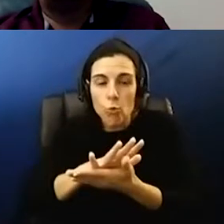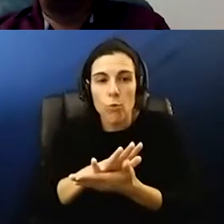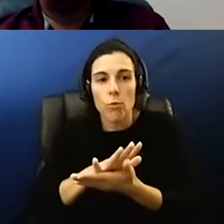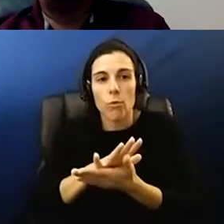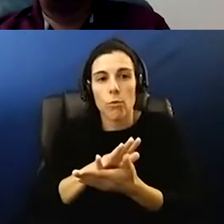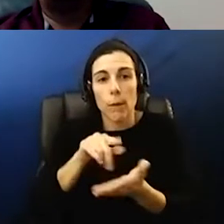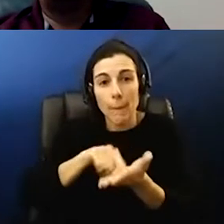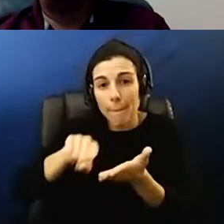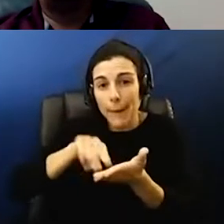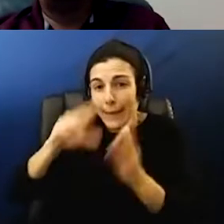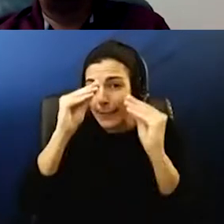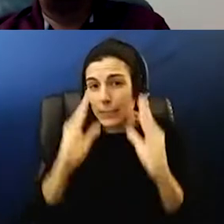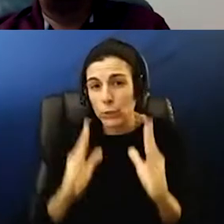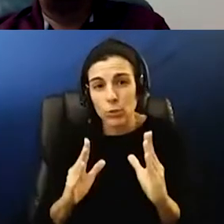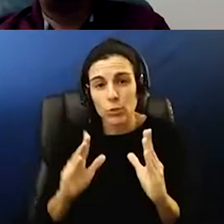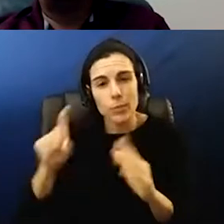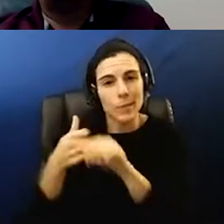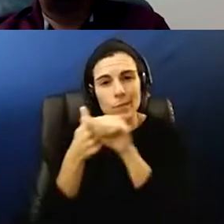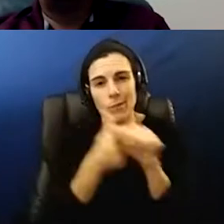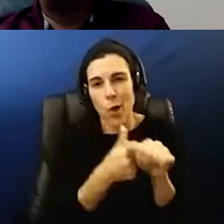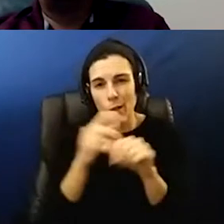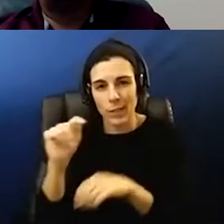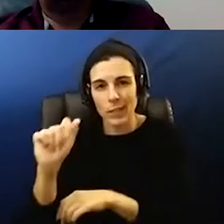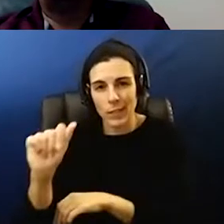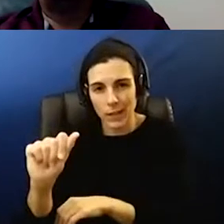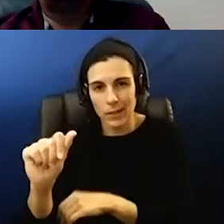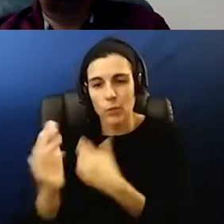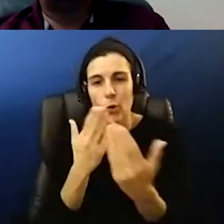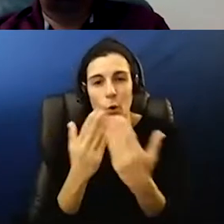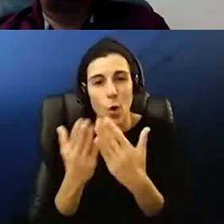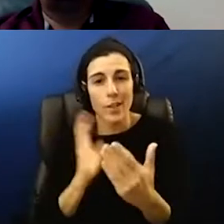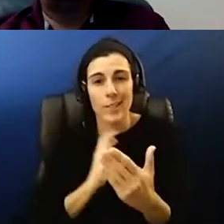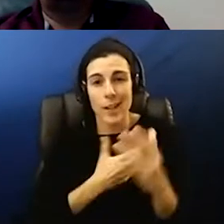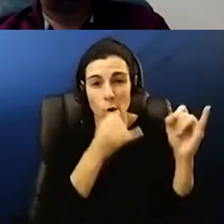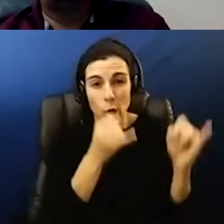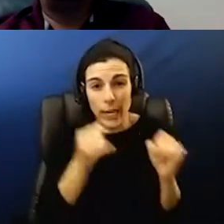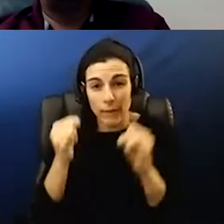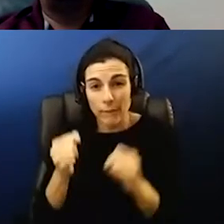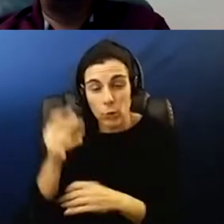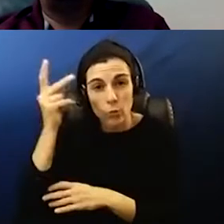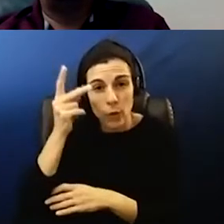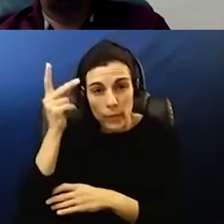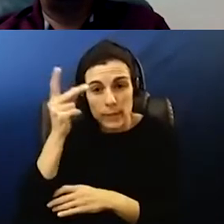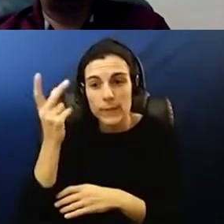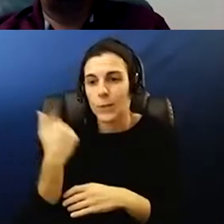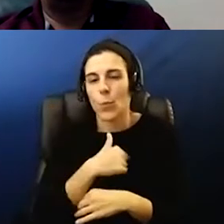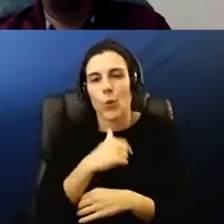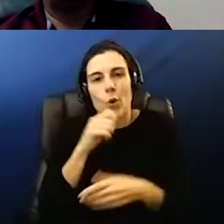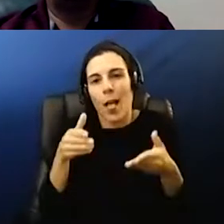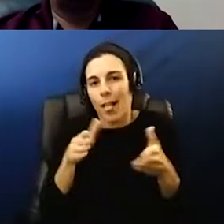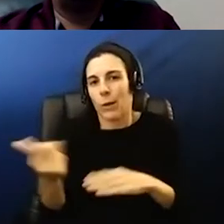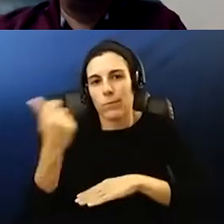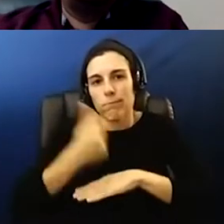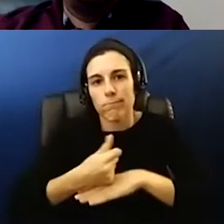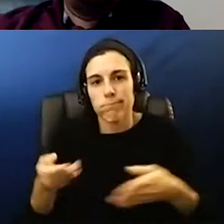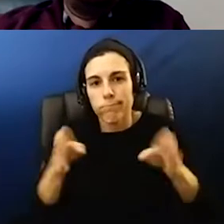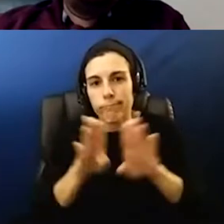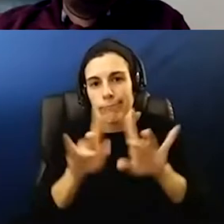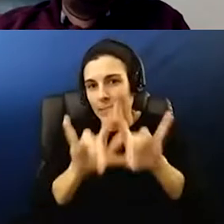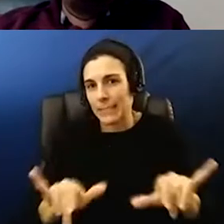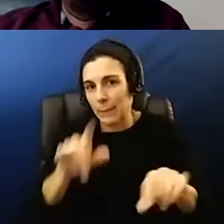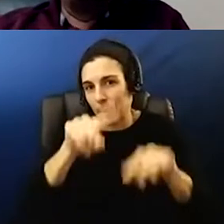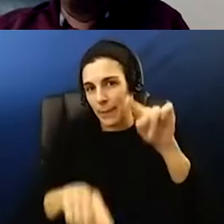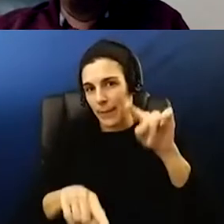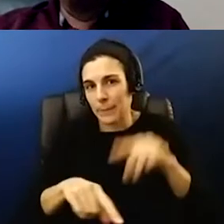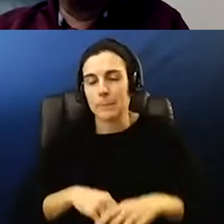that's where we are so uh regardless of our individual philosophies we're not allowed to shut everything down at one time so